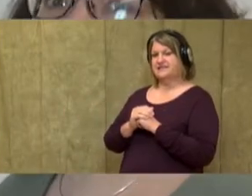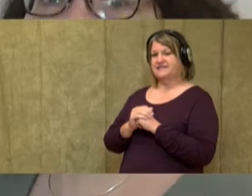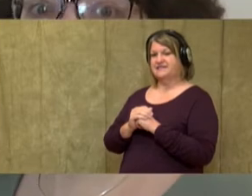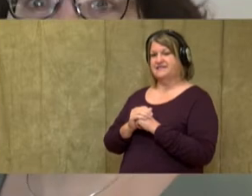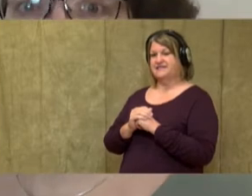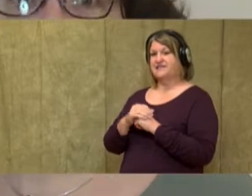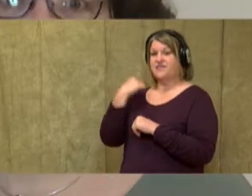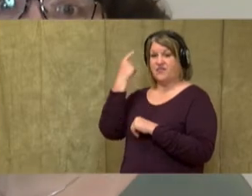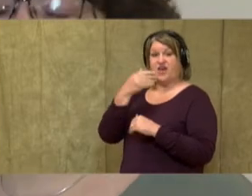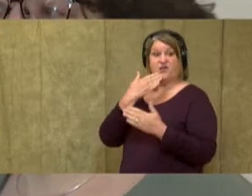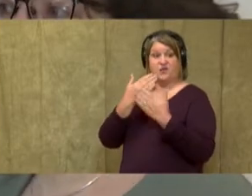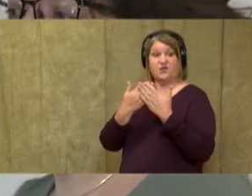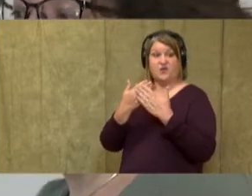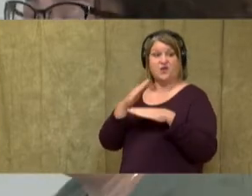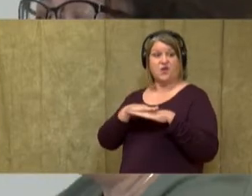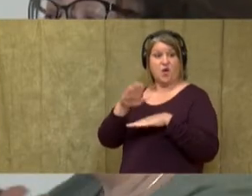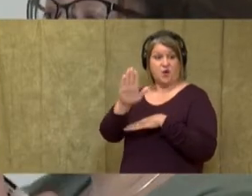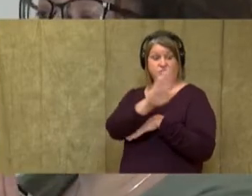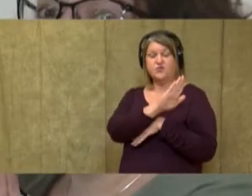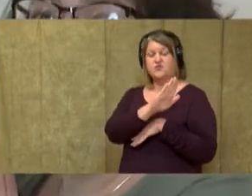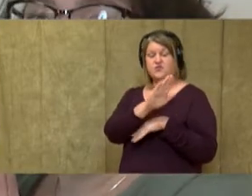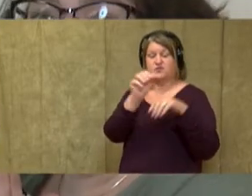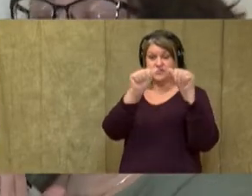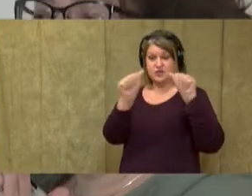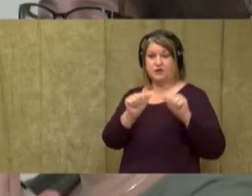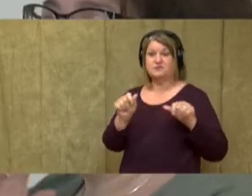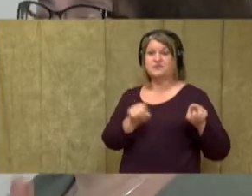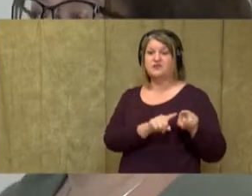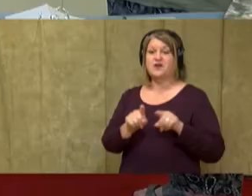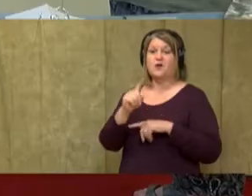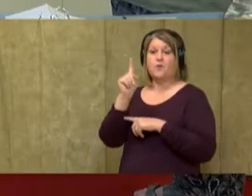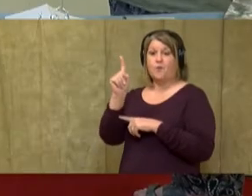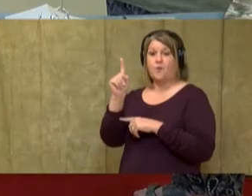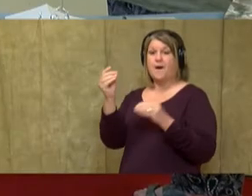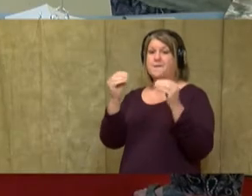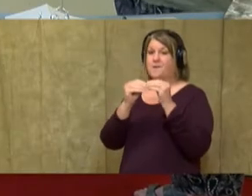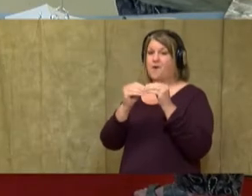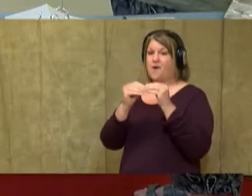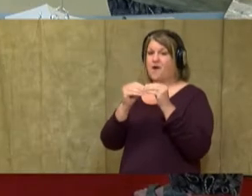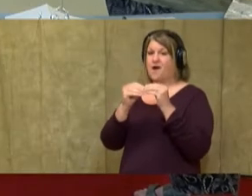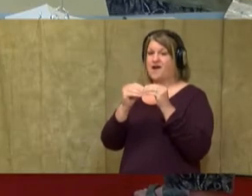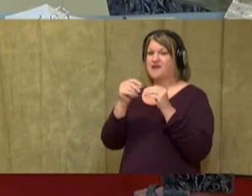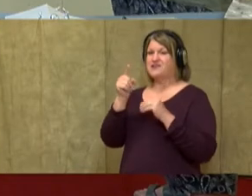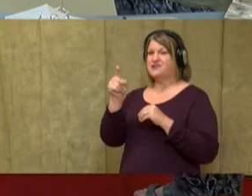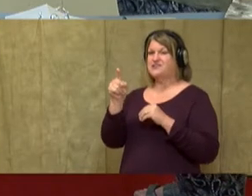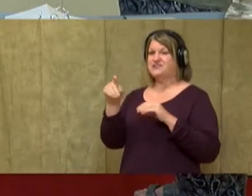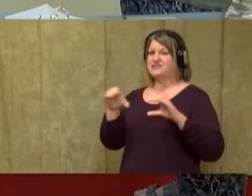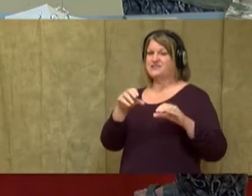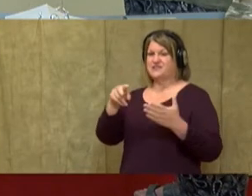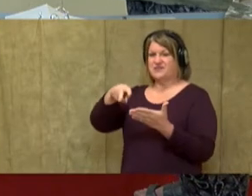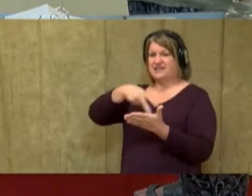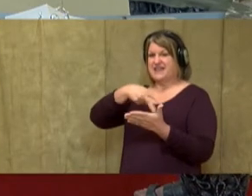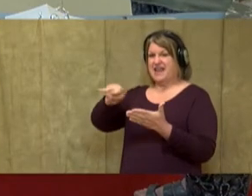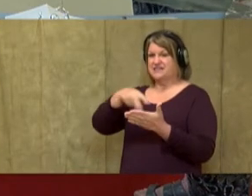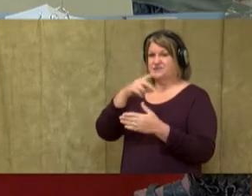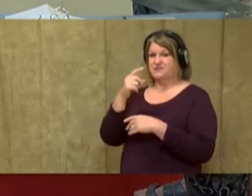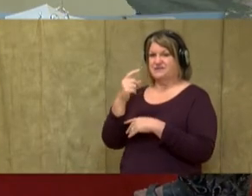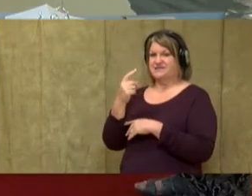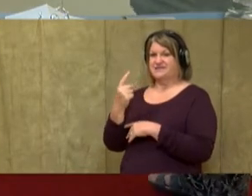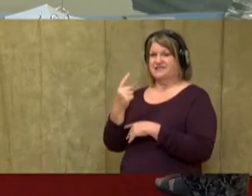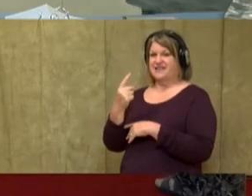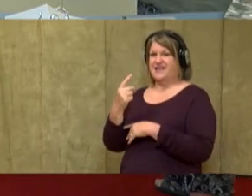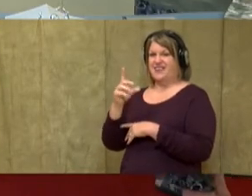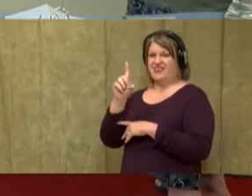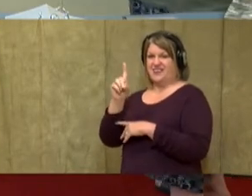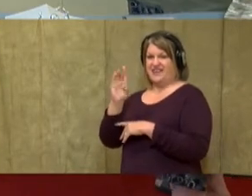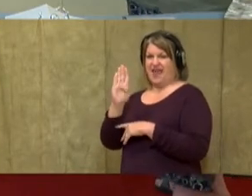That'll look good on your sculpture today too. All right. The one last movement, she'll do a dance pose for us. All right. Let's do the dab.